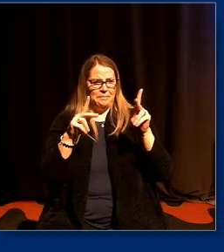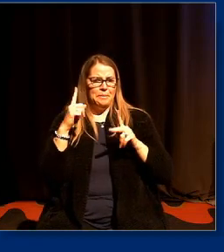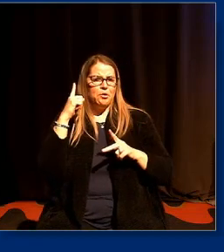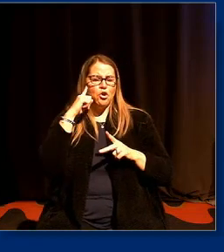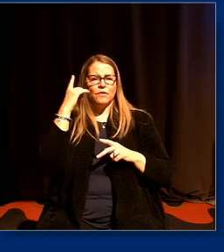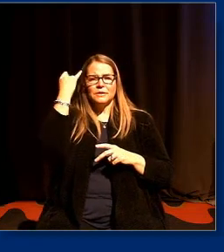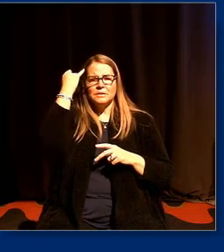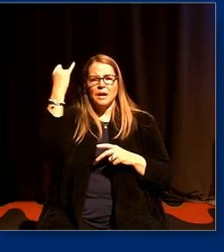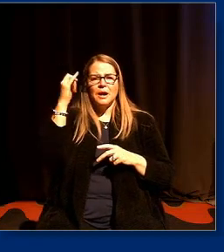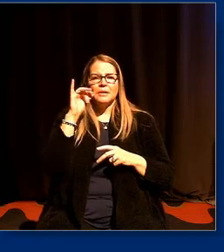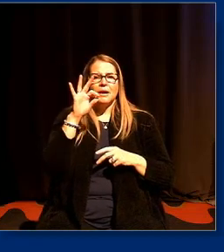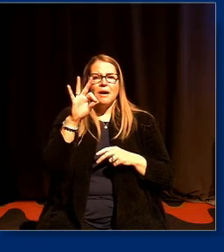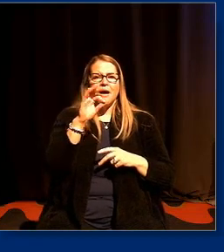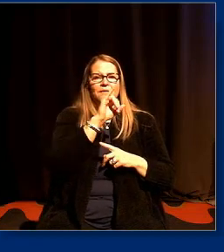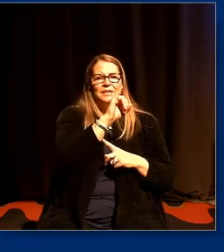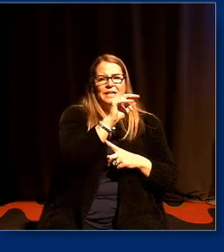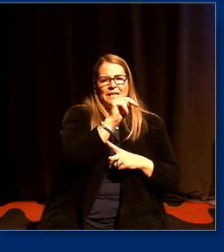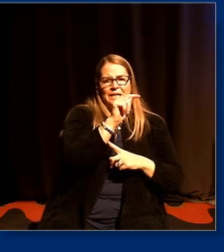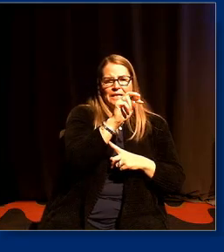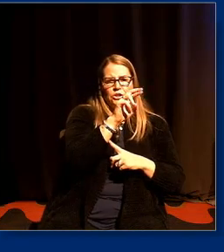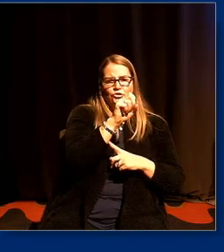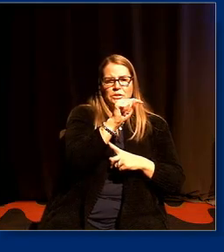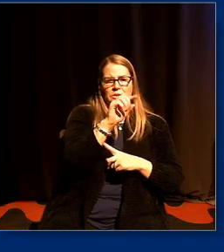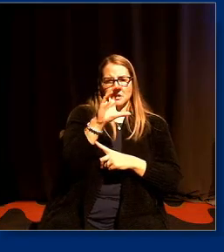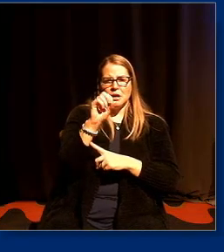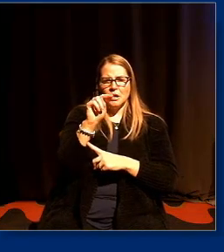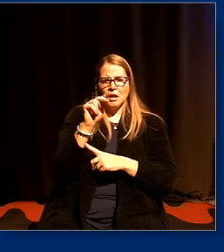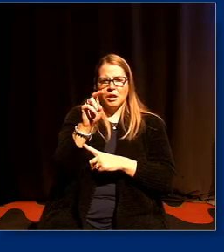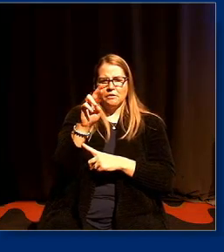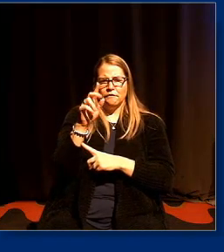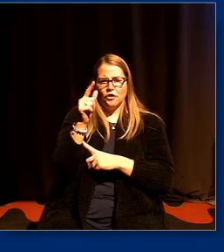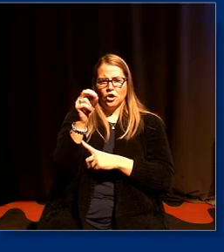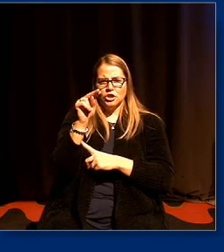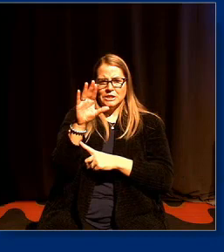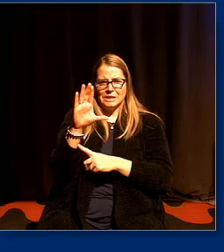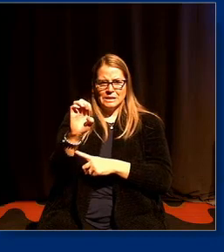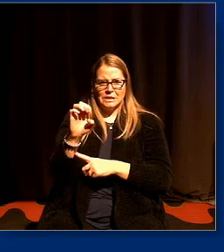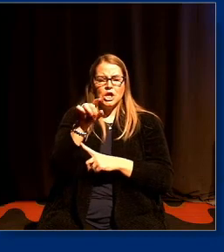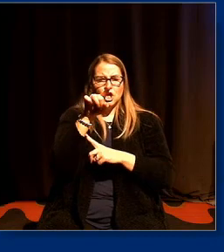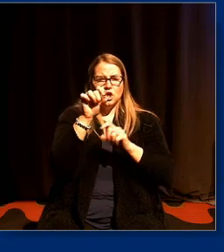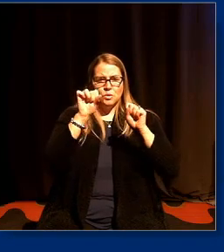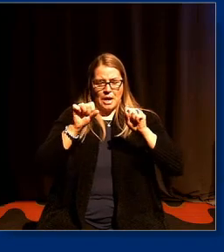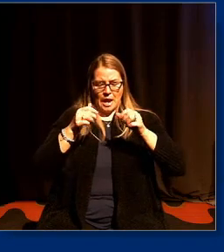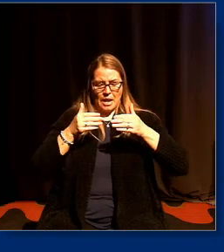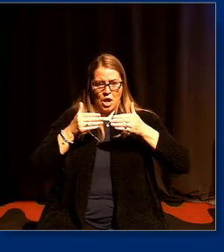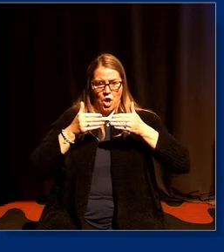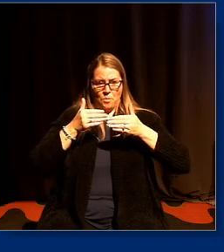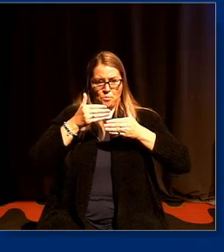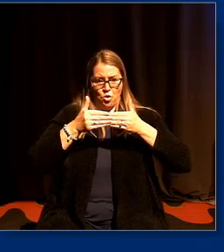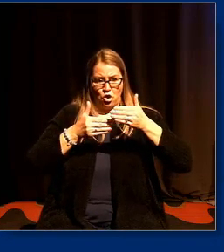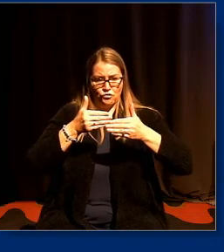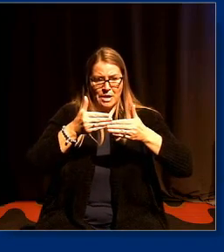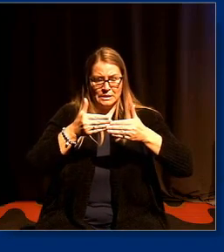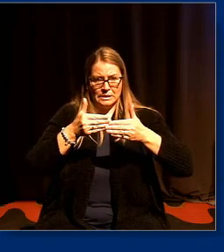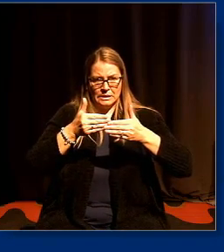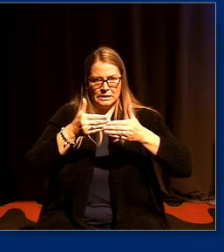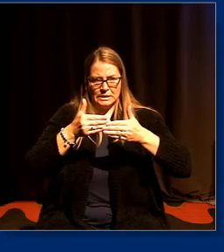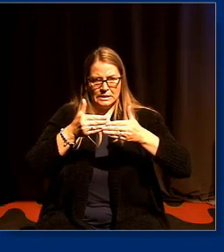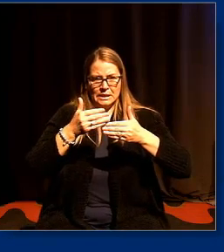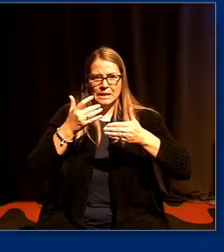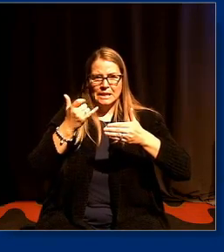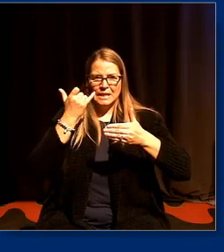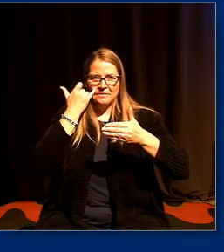idea of interest convergence that you you begin to make progress on anti-racism when